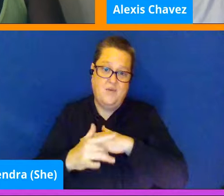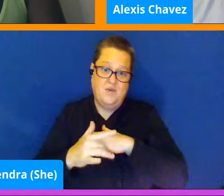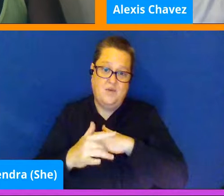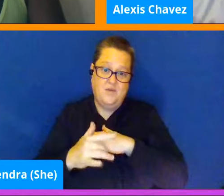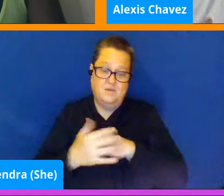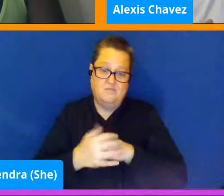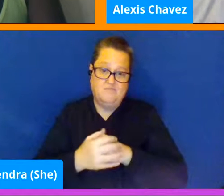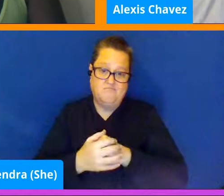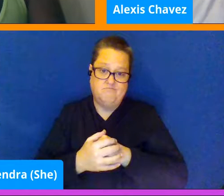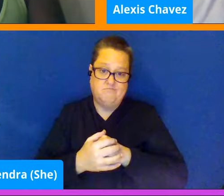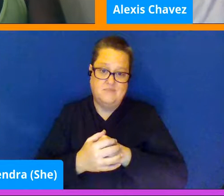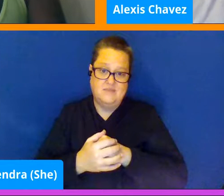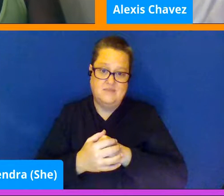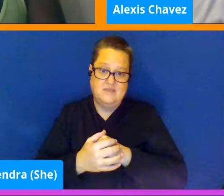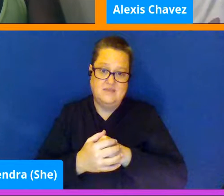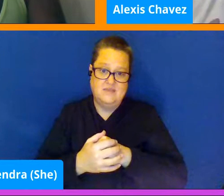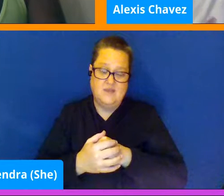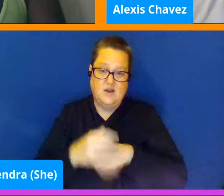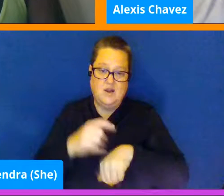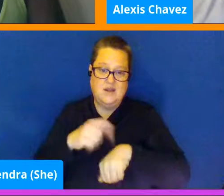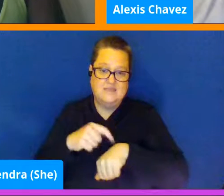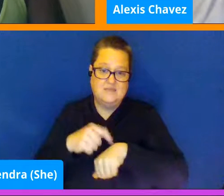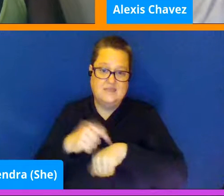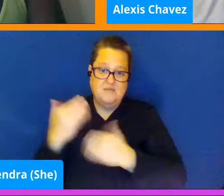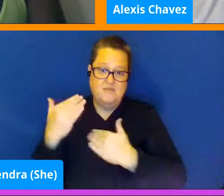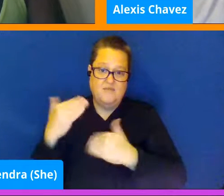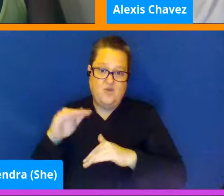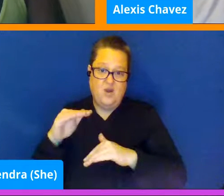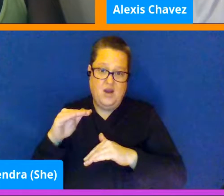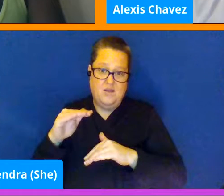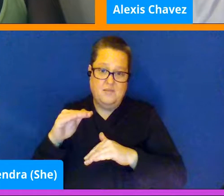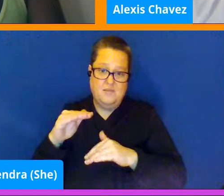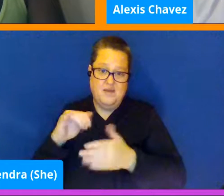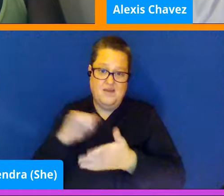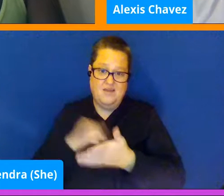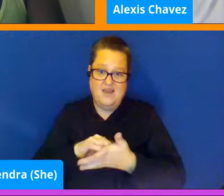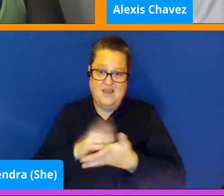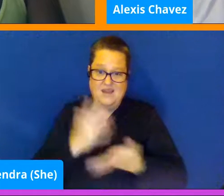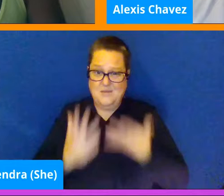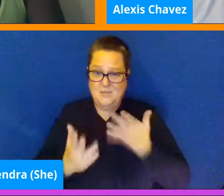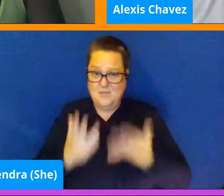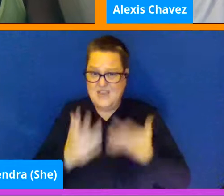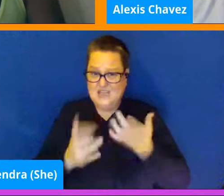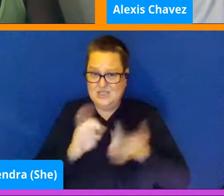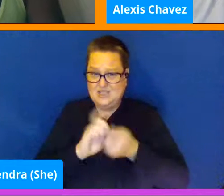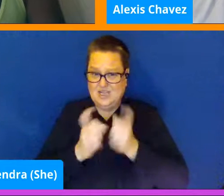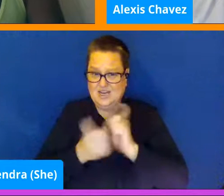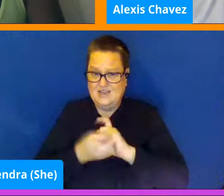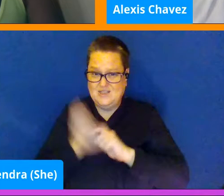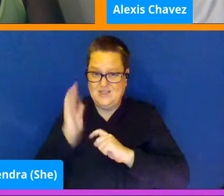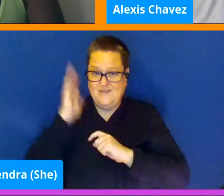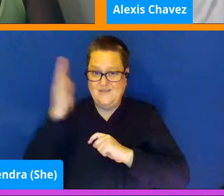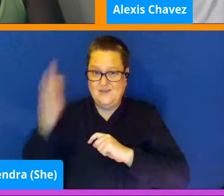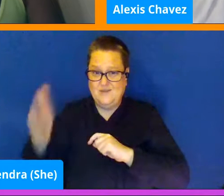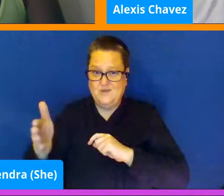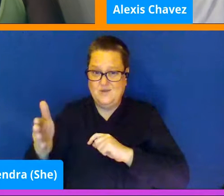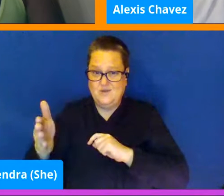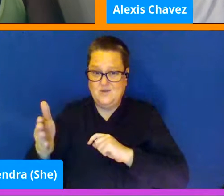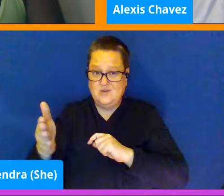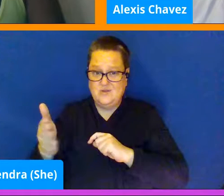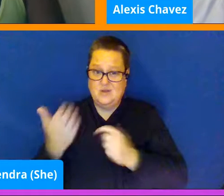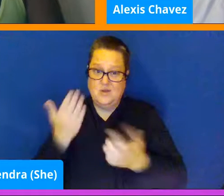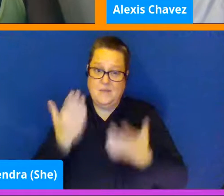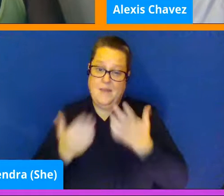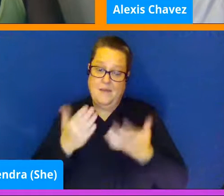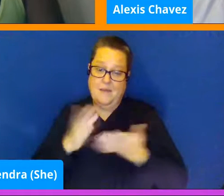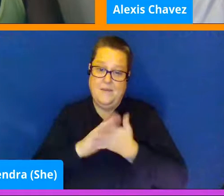a time frame or is there expectation that things will change in some way in the future so that some of these things might become available again?